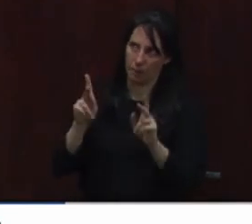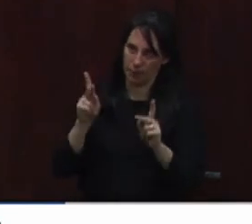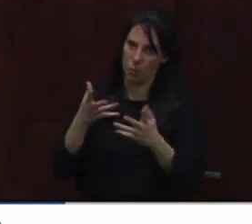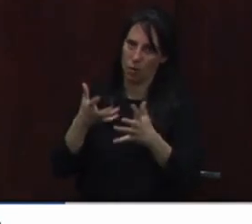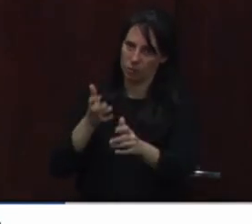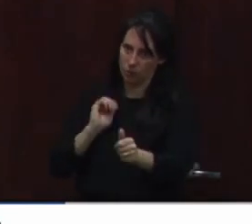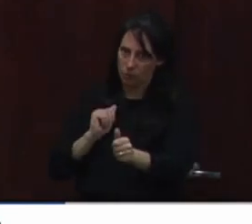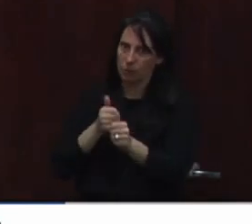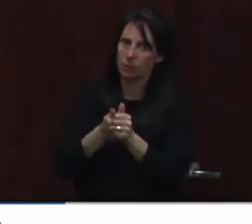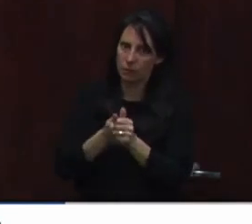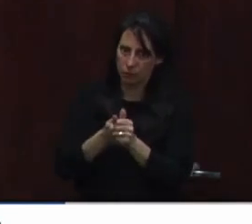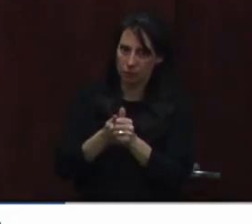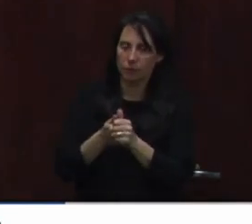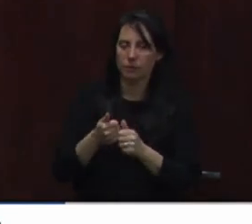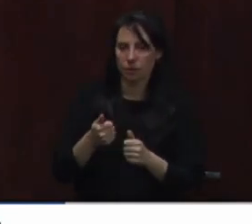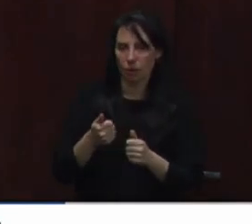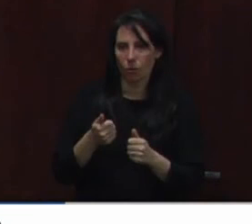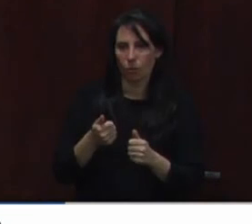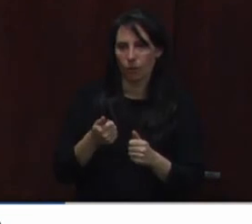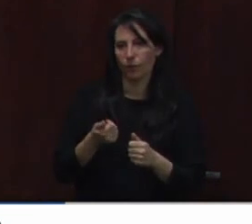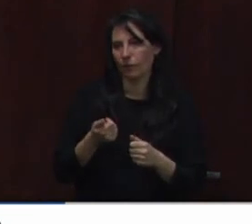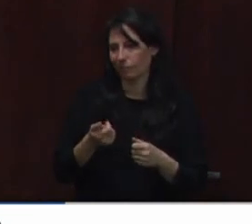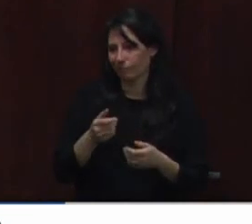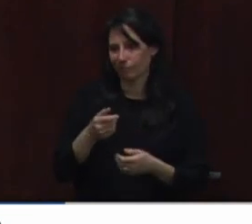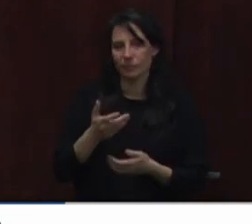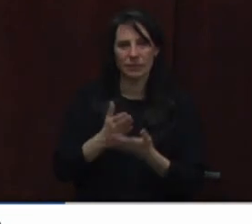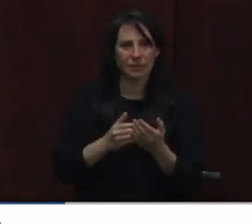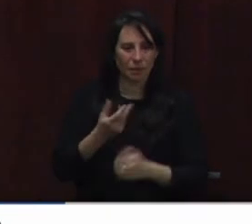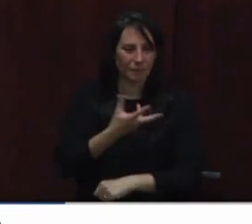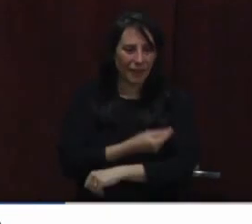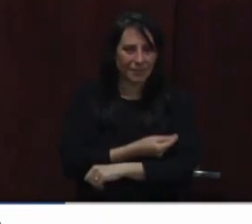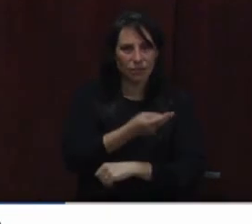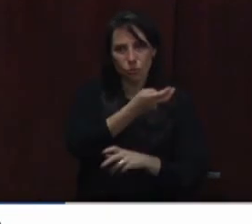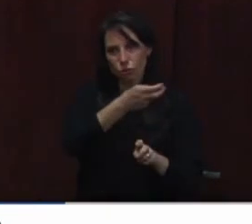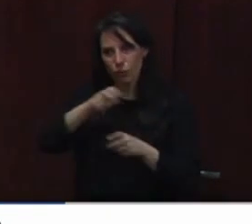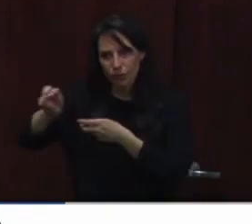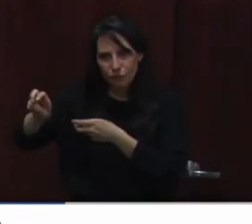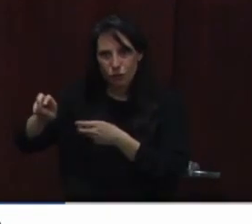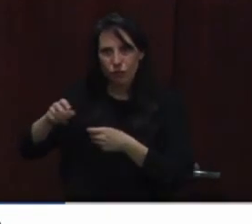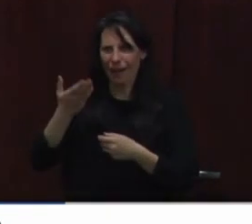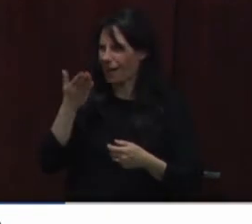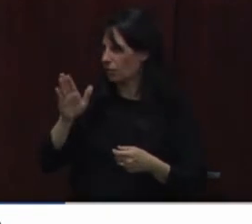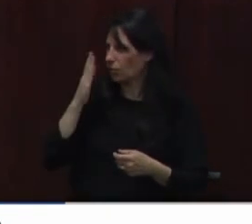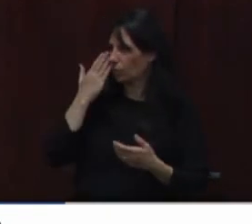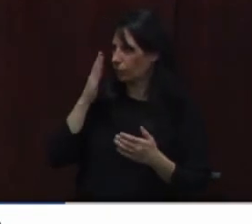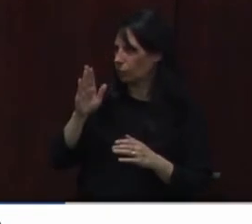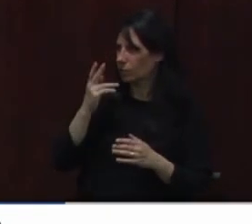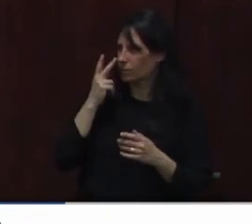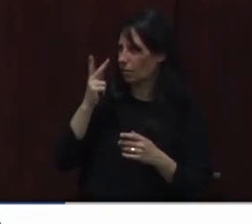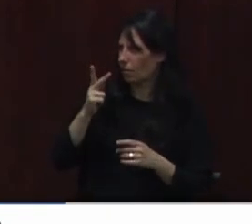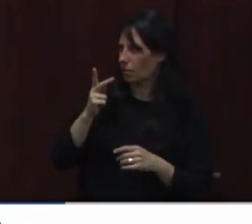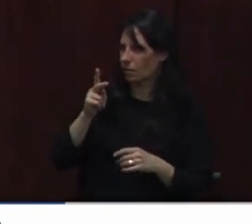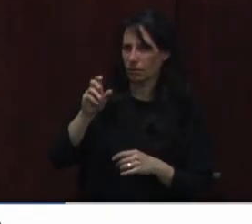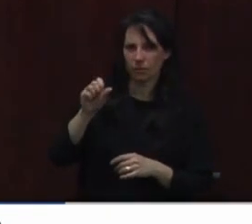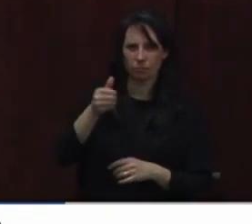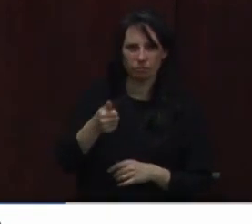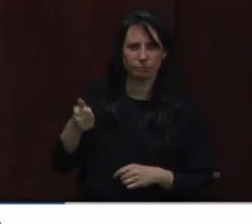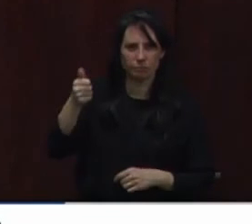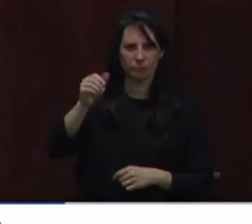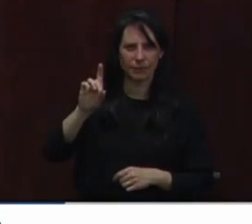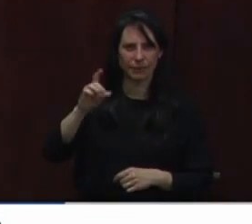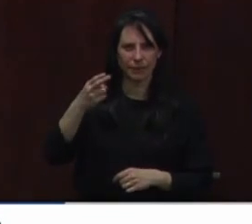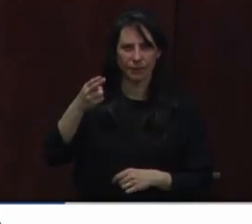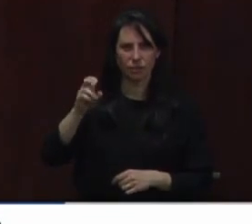that it also included transfer of doses and it was very successful. I'm not sure if you were able to hear Secretary Cohen's briefing today but